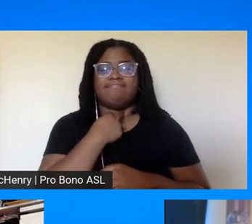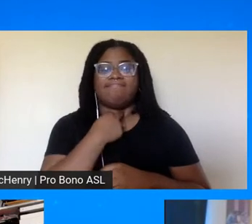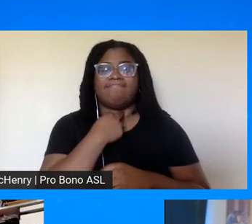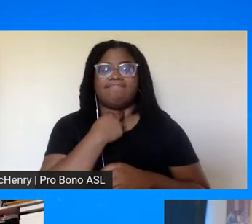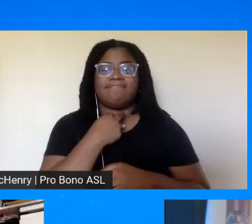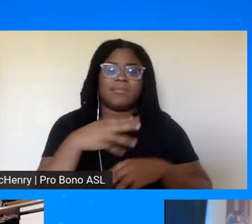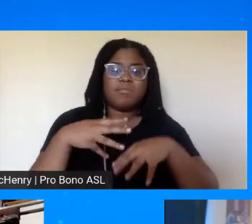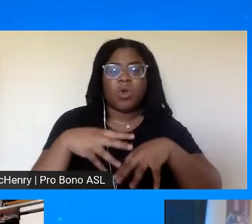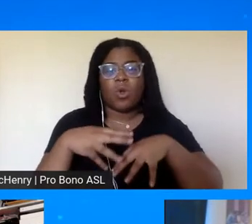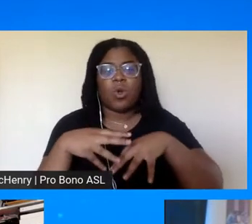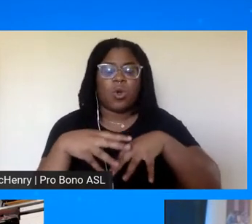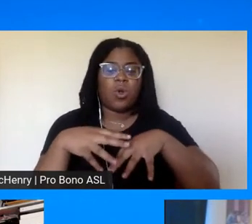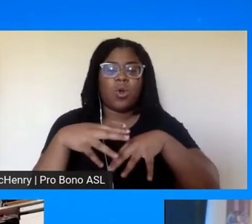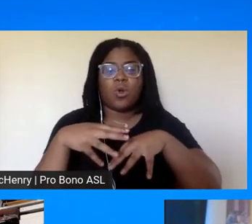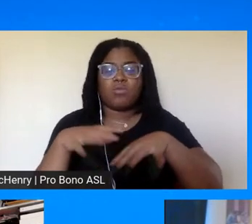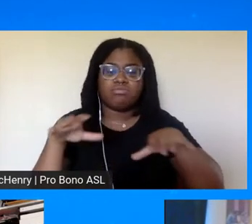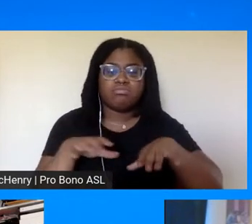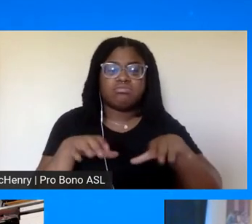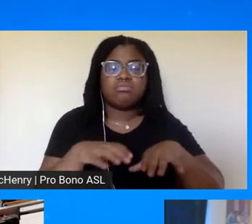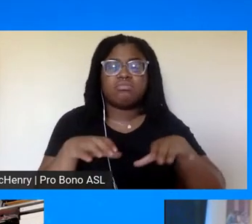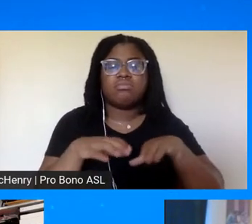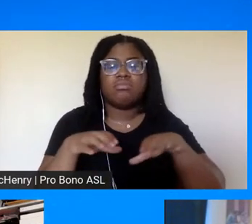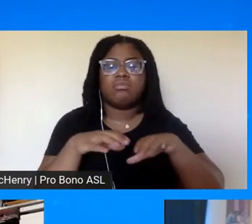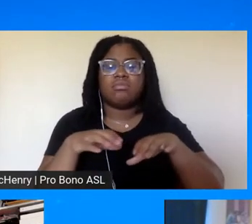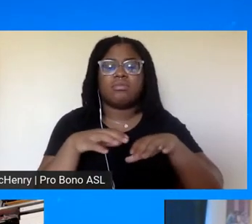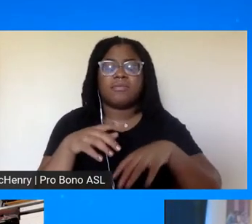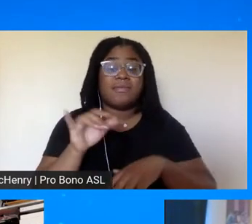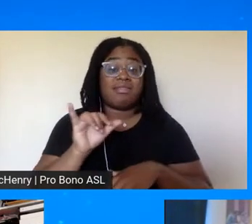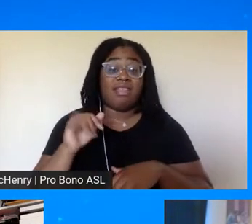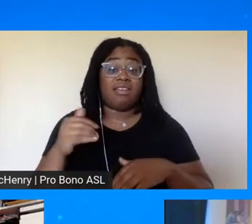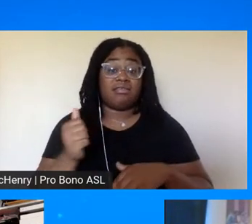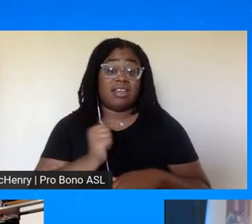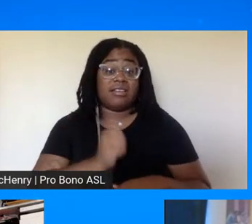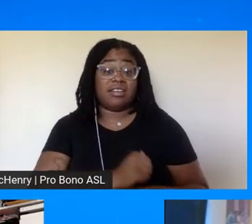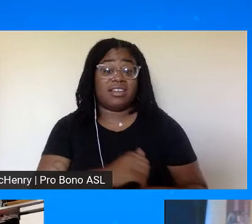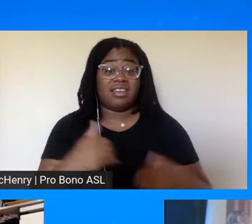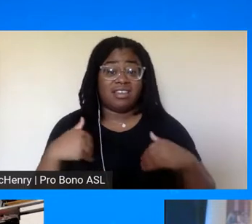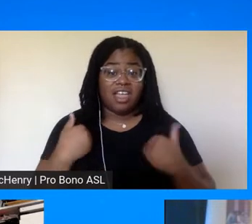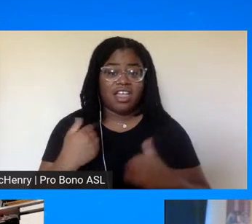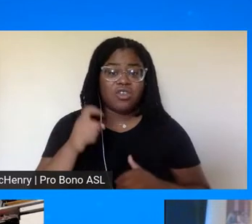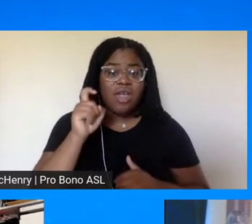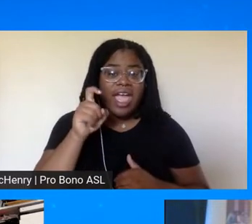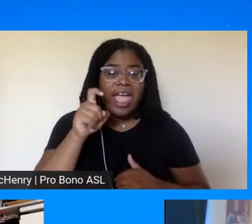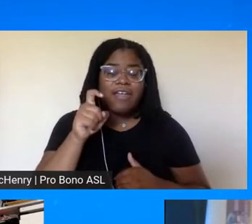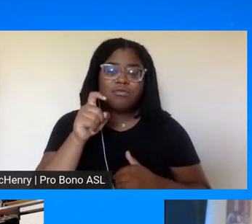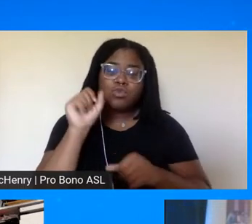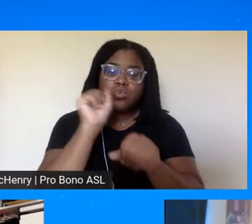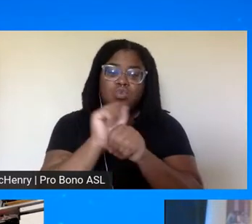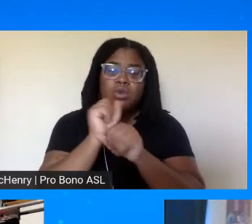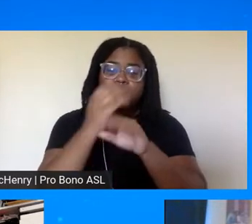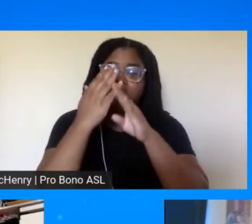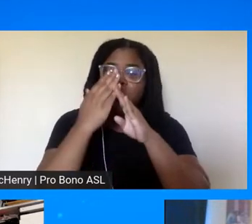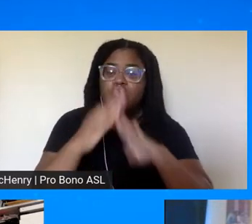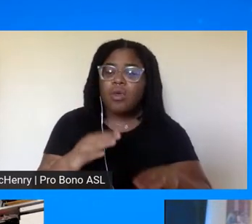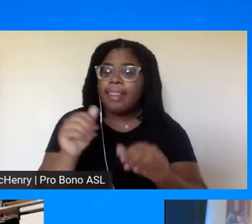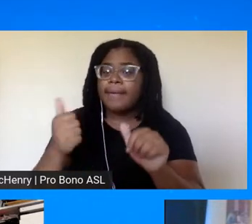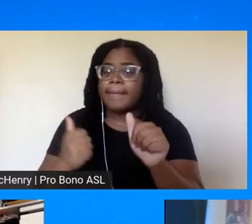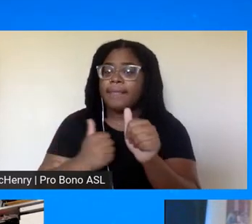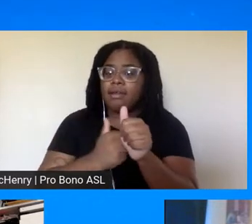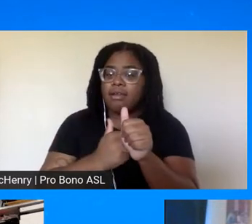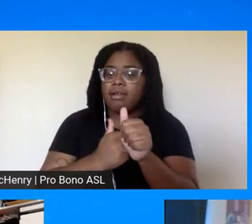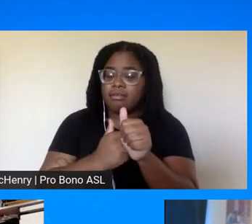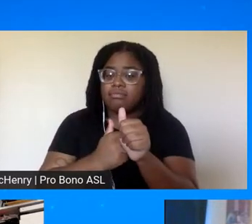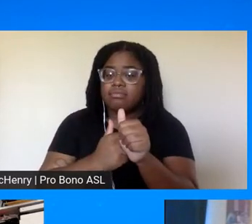and as uh andrew young said that you have to work quietly behind the scenes and what i saw and reading